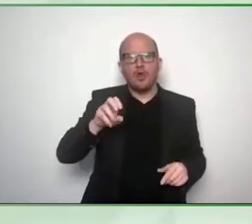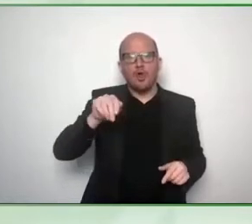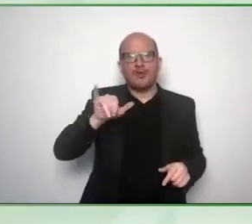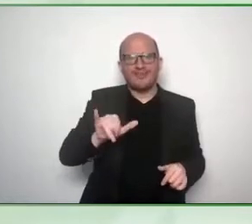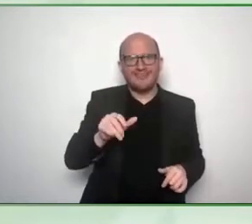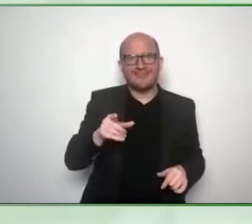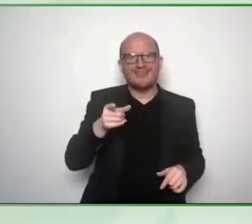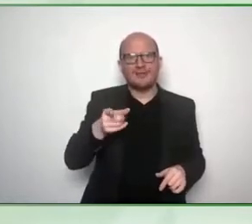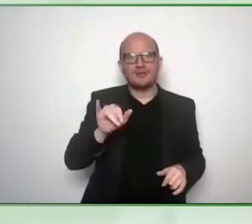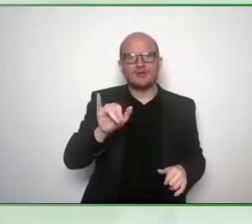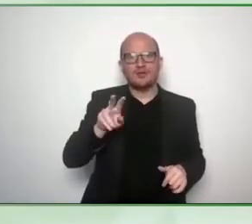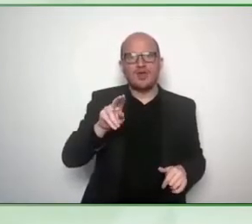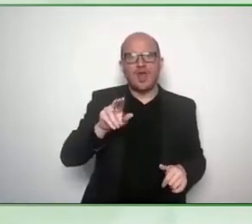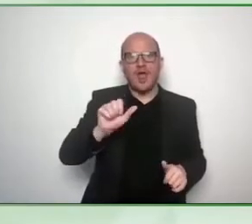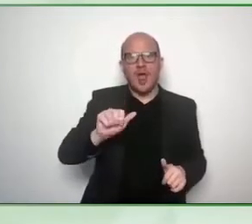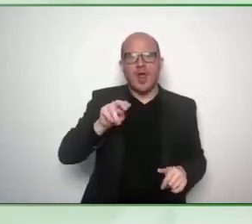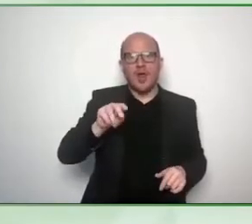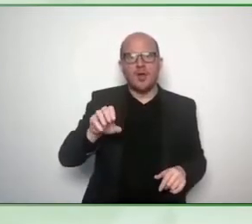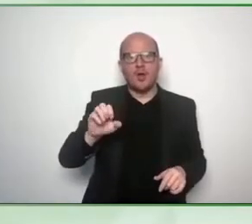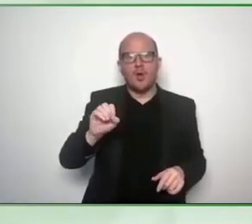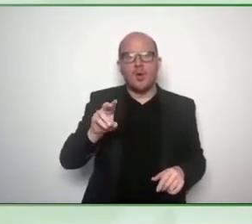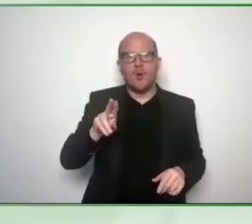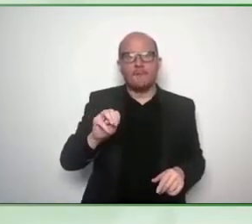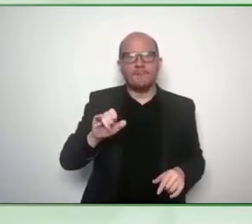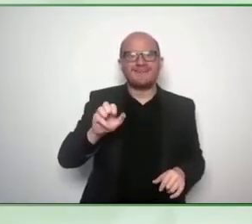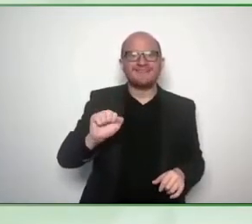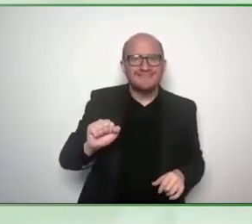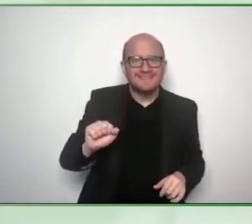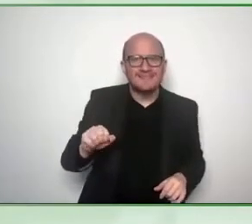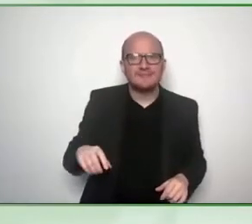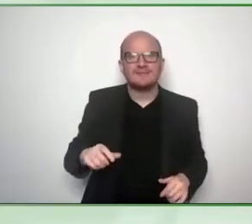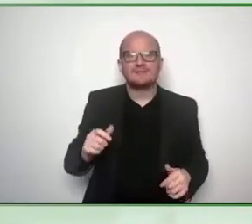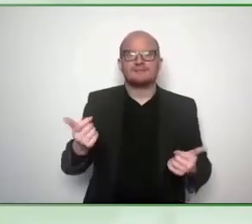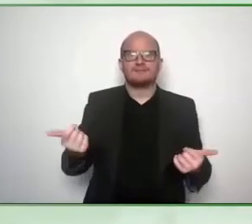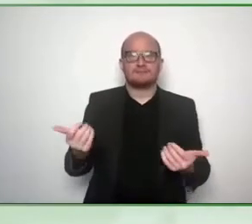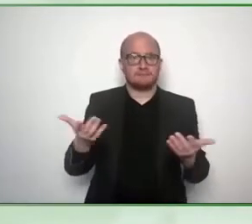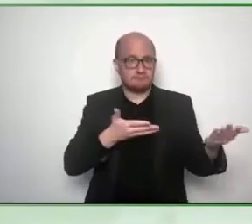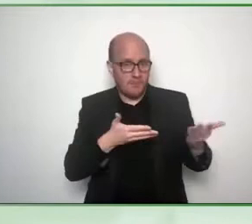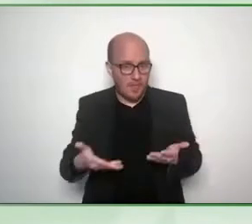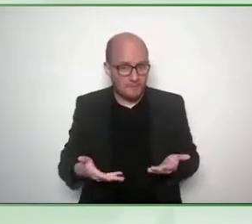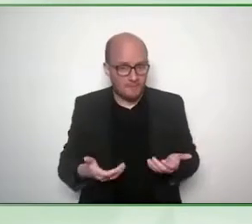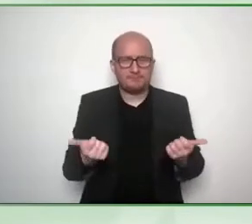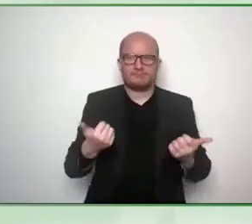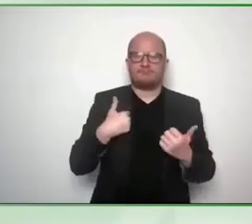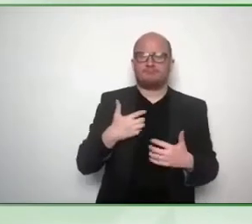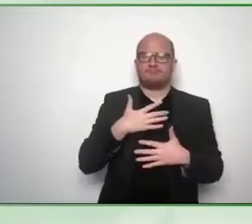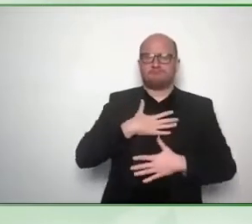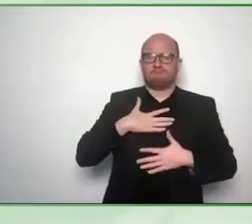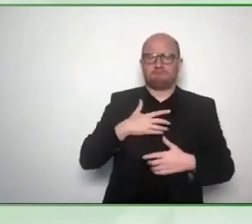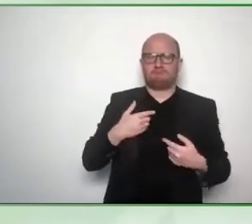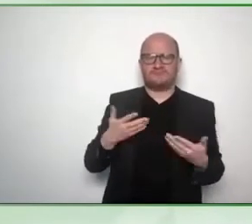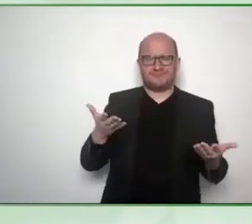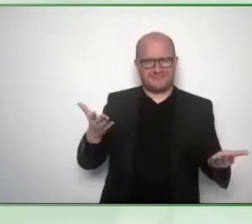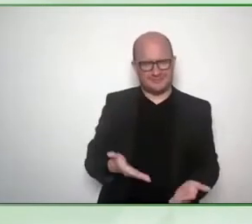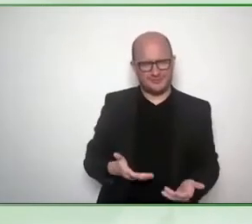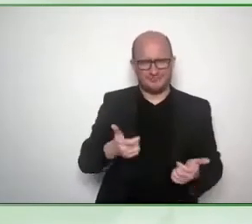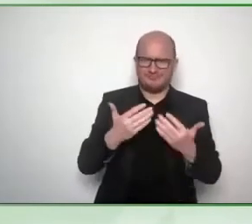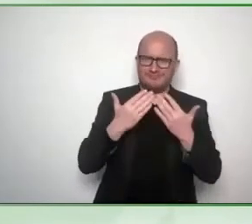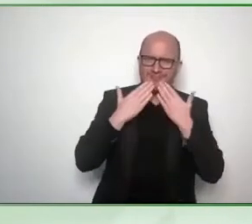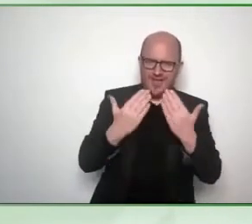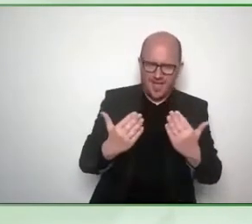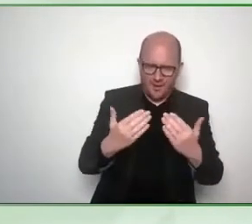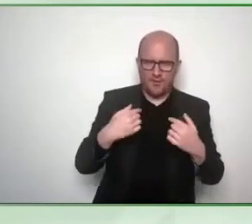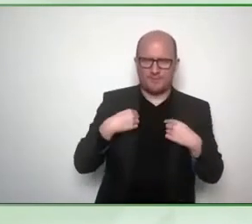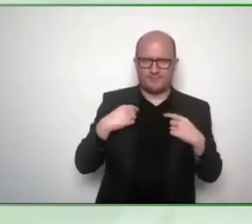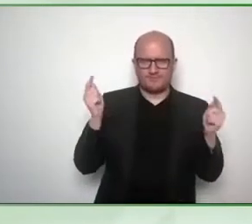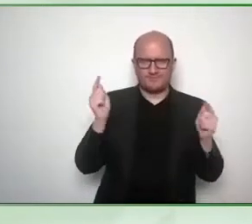you so much it's an absolute pleasure to be here and I'm just completely honored to have a chance to talk about this a little bit controversial but